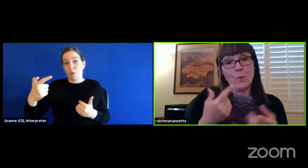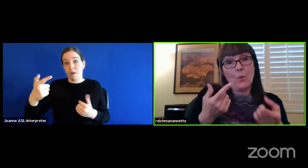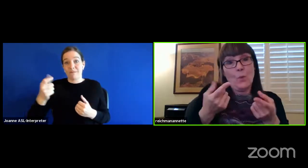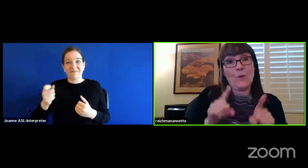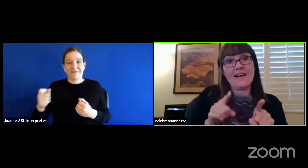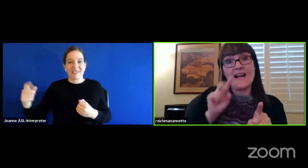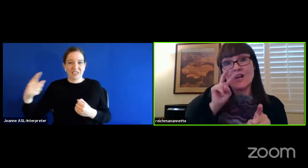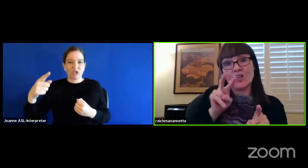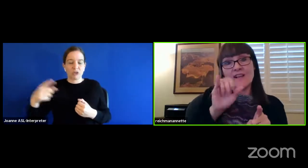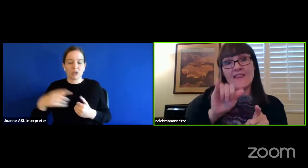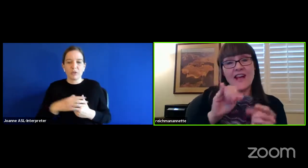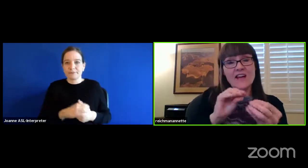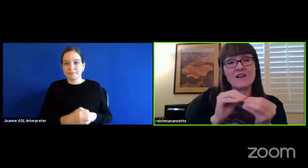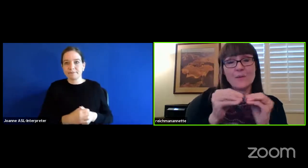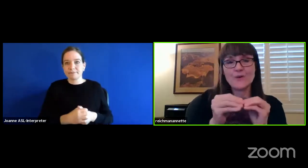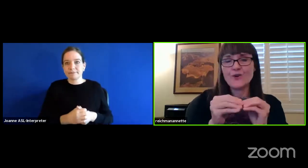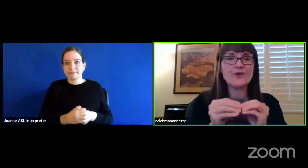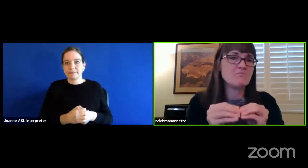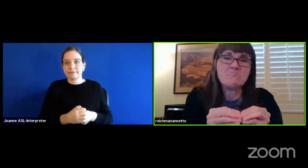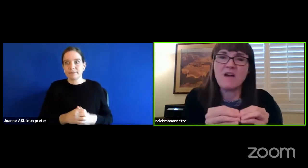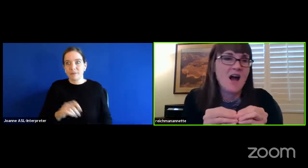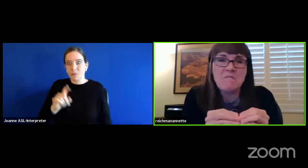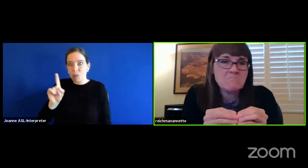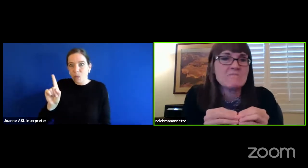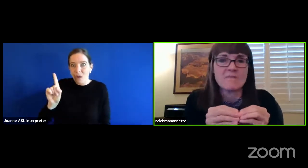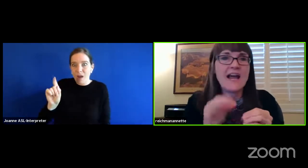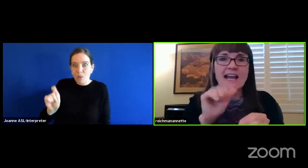When I look at that number,